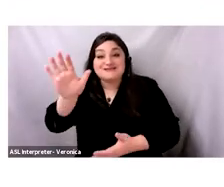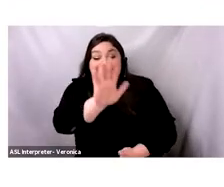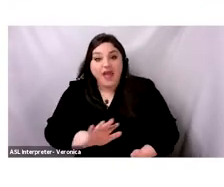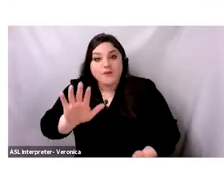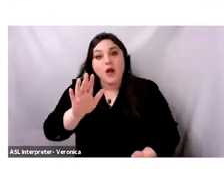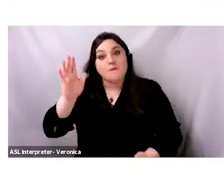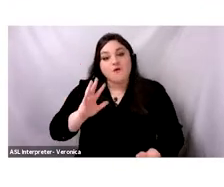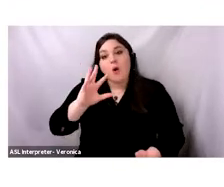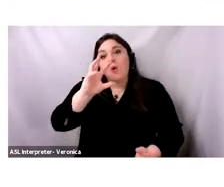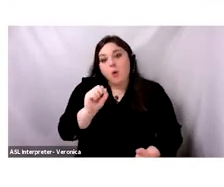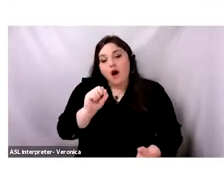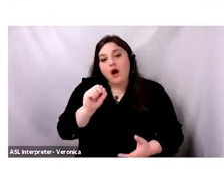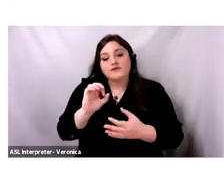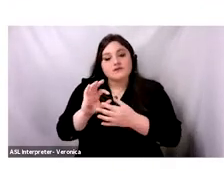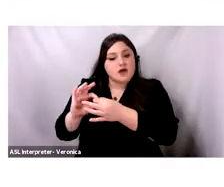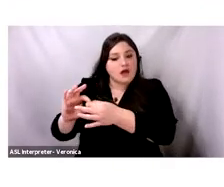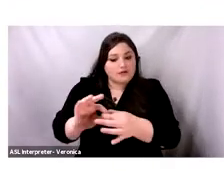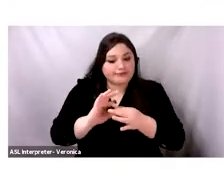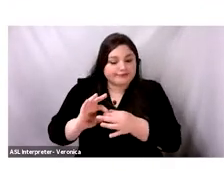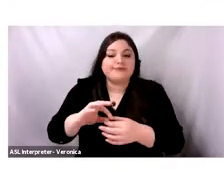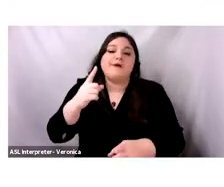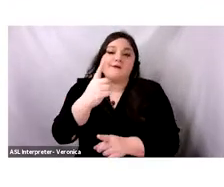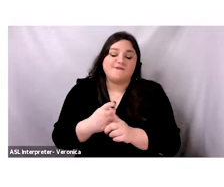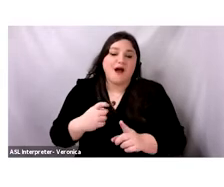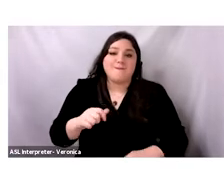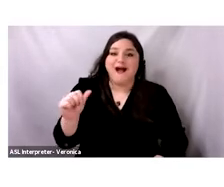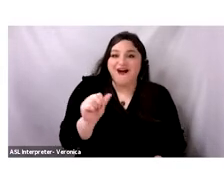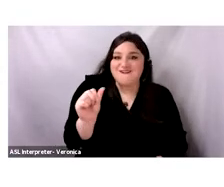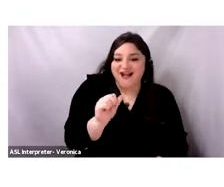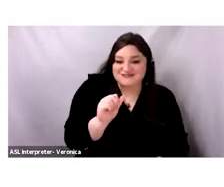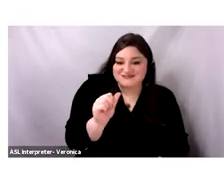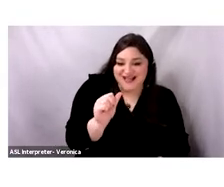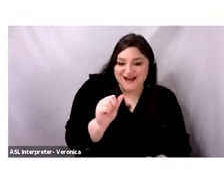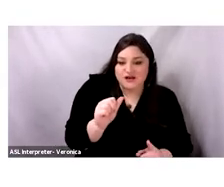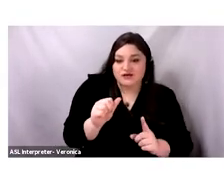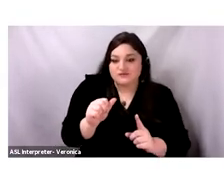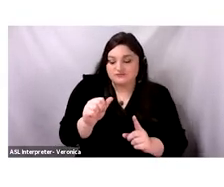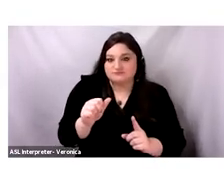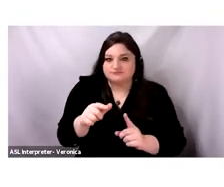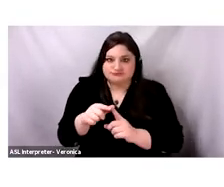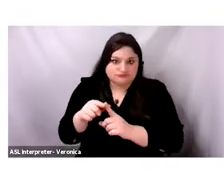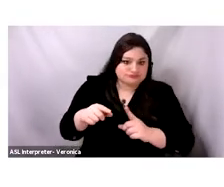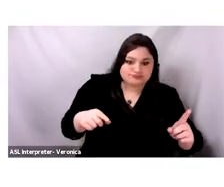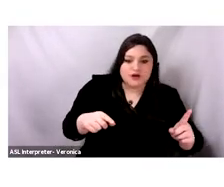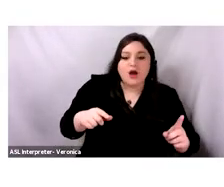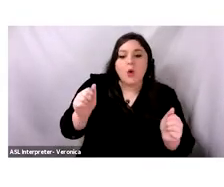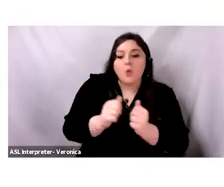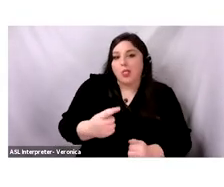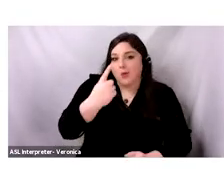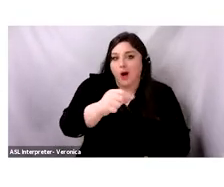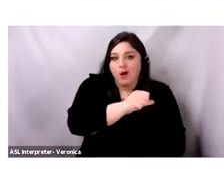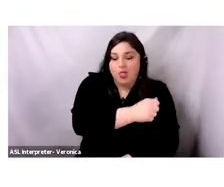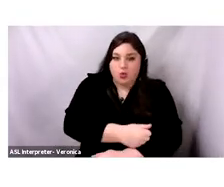from Afghanistan till Spain under one authority. The